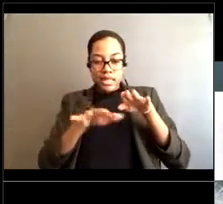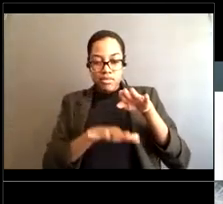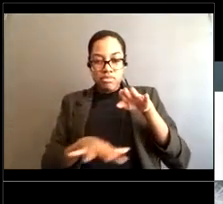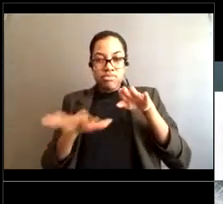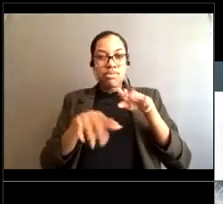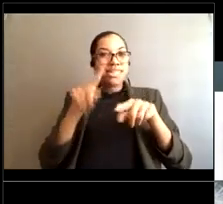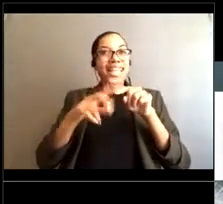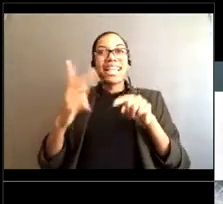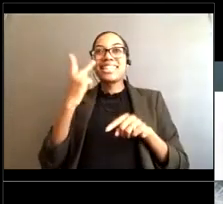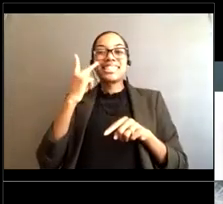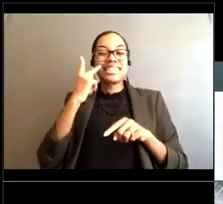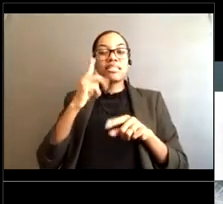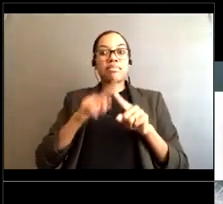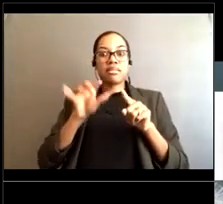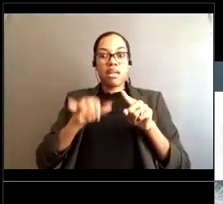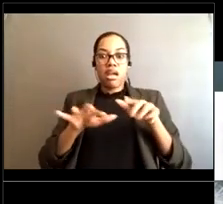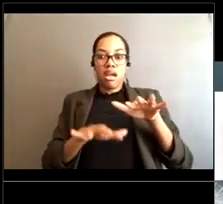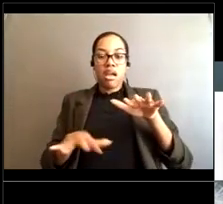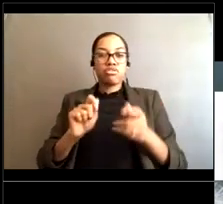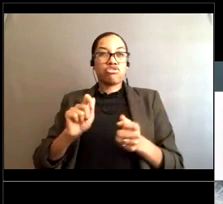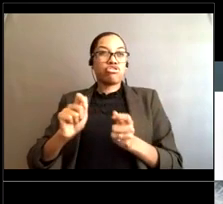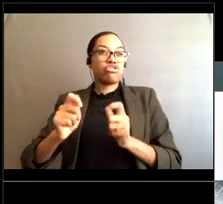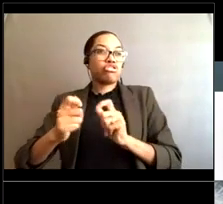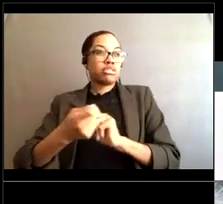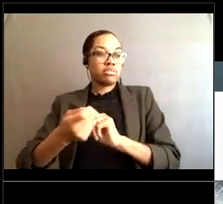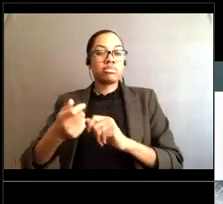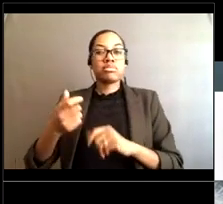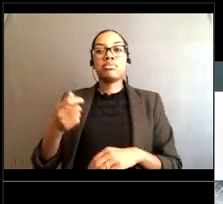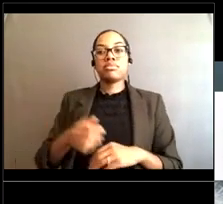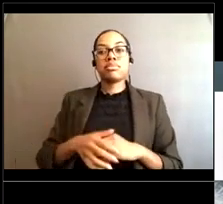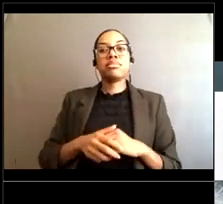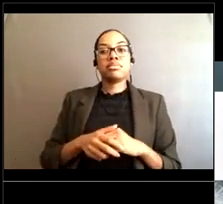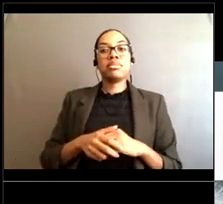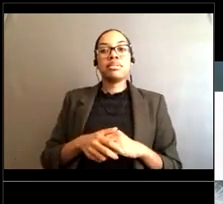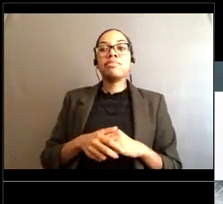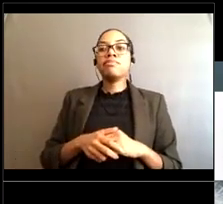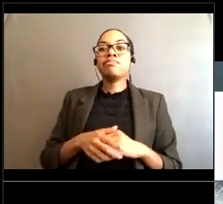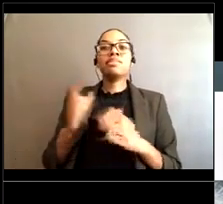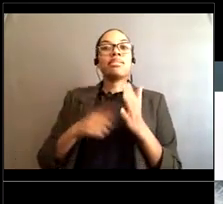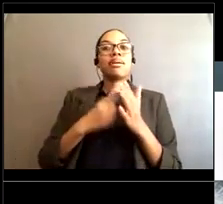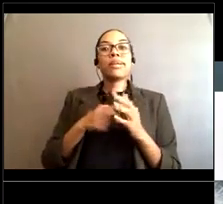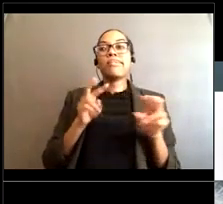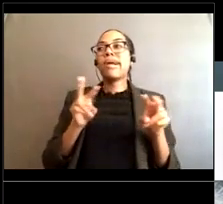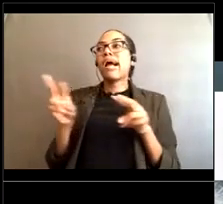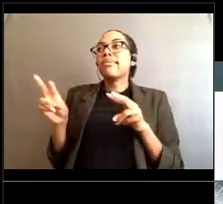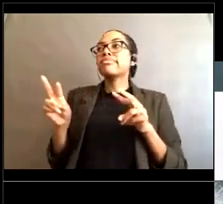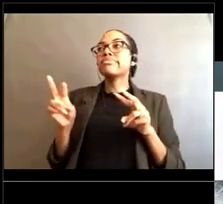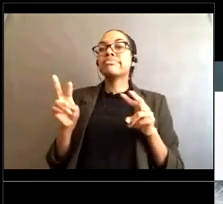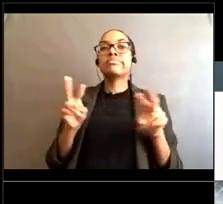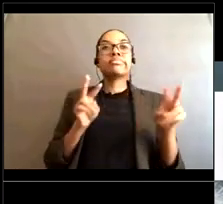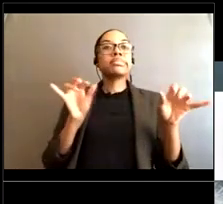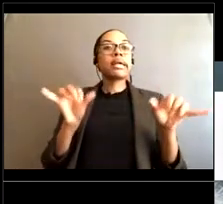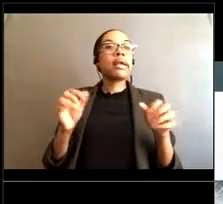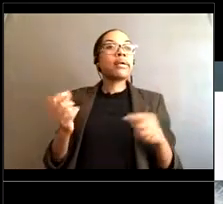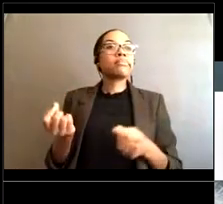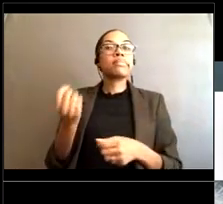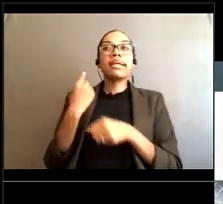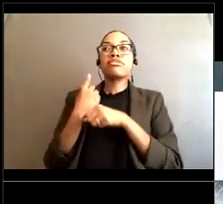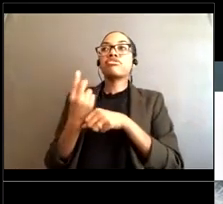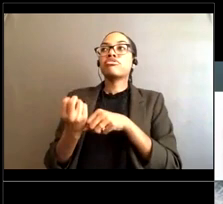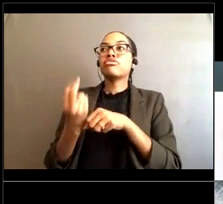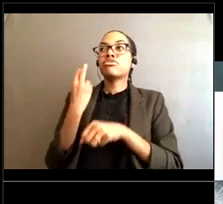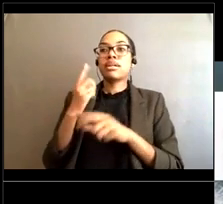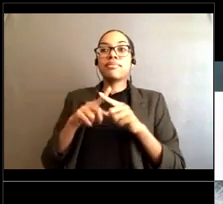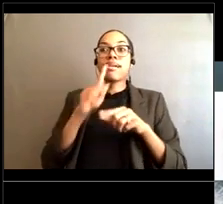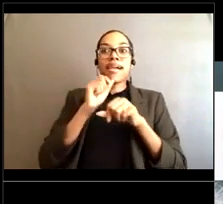The turbulent currents and whatnot, you know the beach like steve said doesn't look like it's changed much But under that ocean water, it